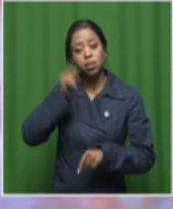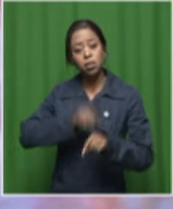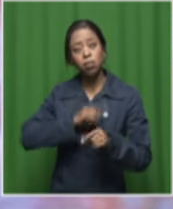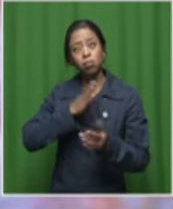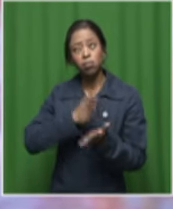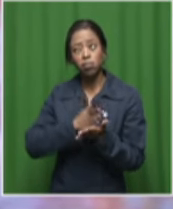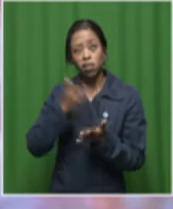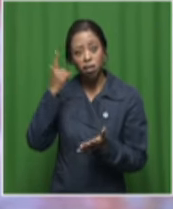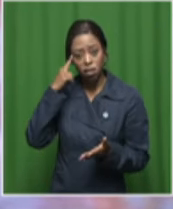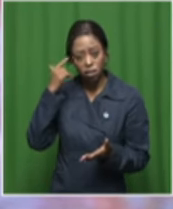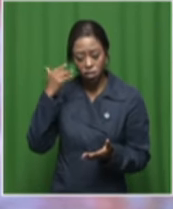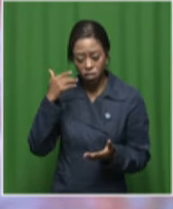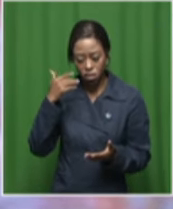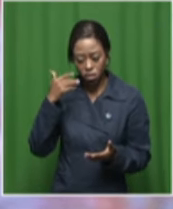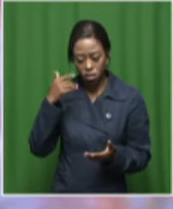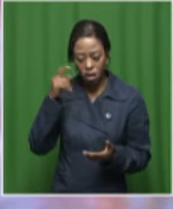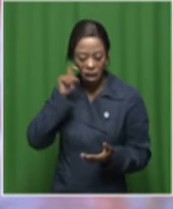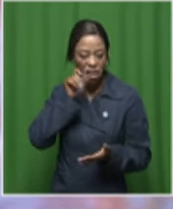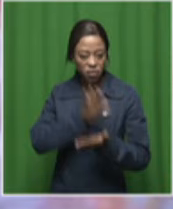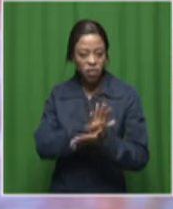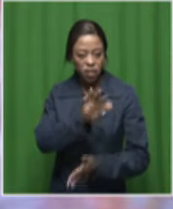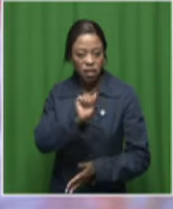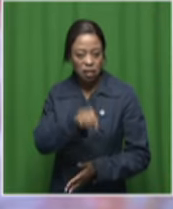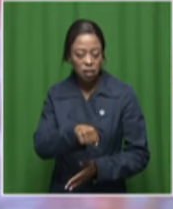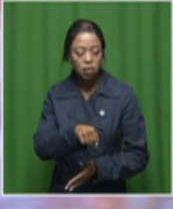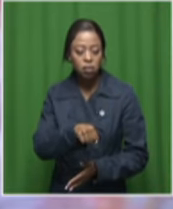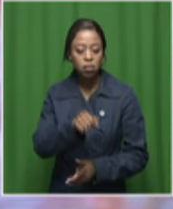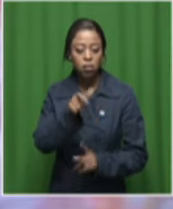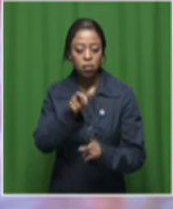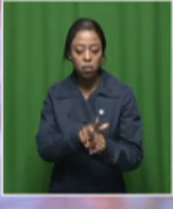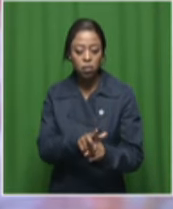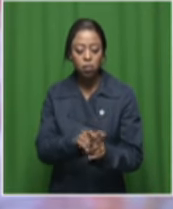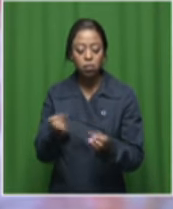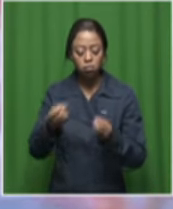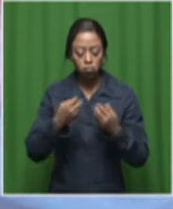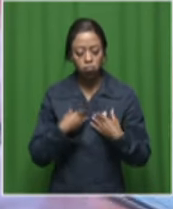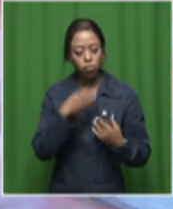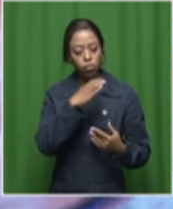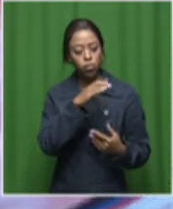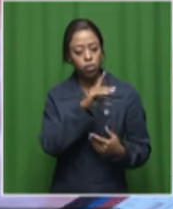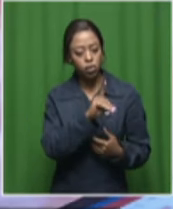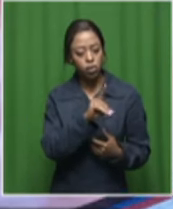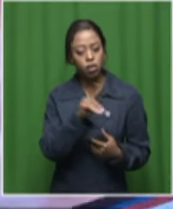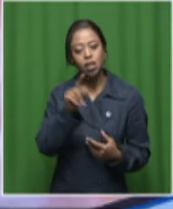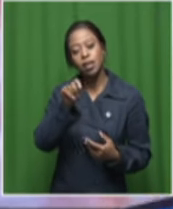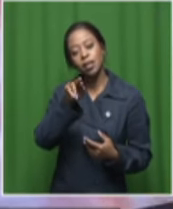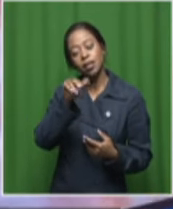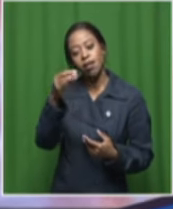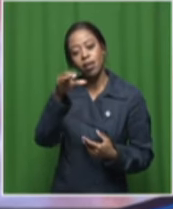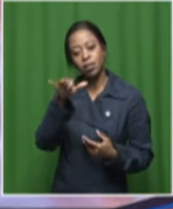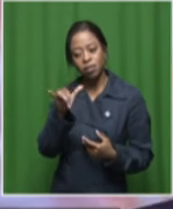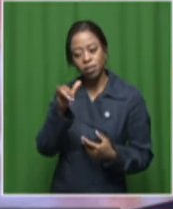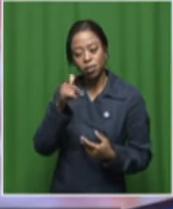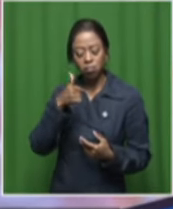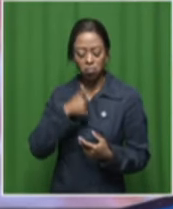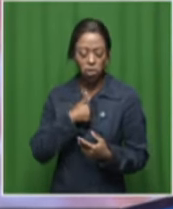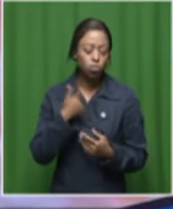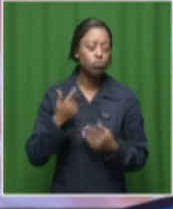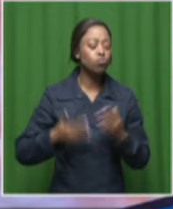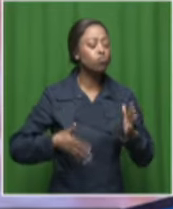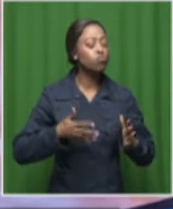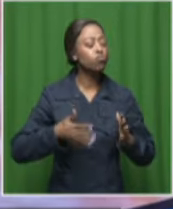think I was 15, 16, and somebody gave me the CD and it was written Tracy Chapman. And I went